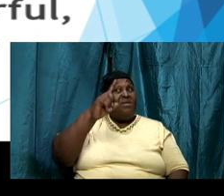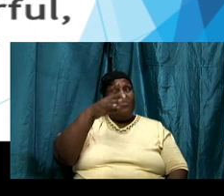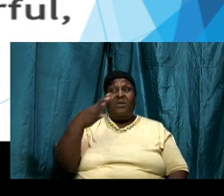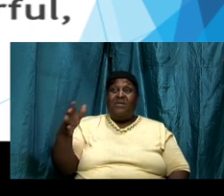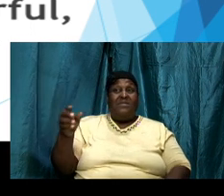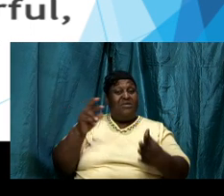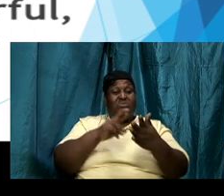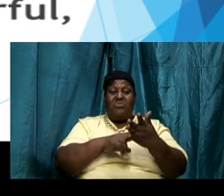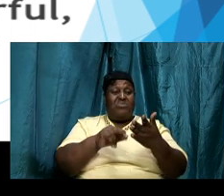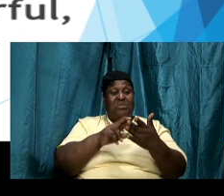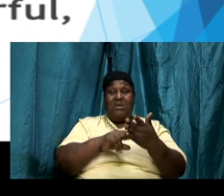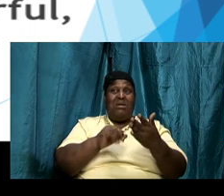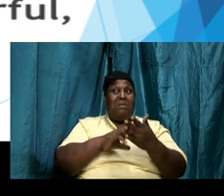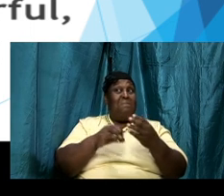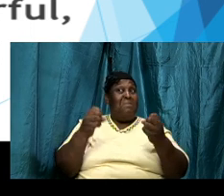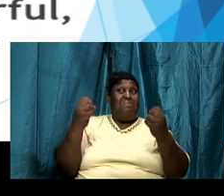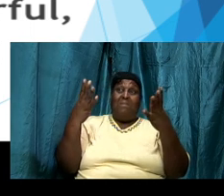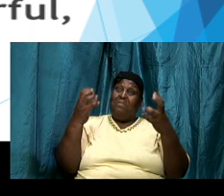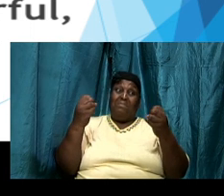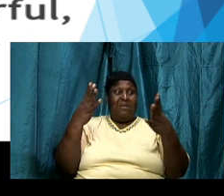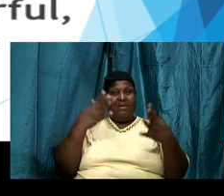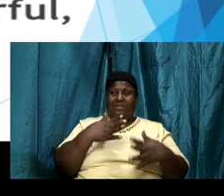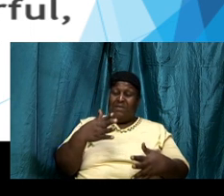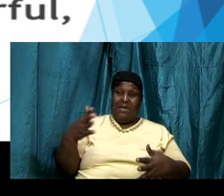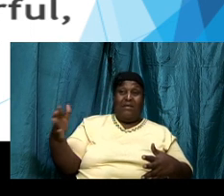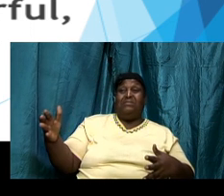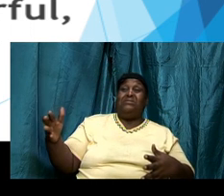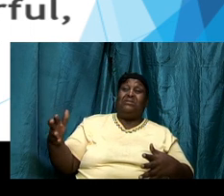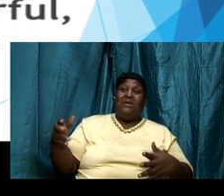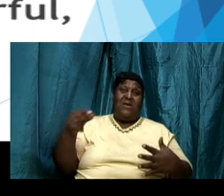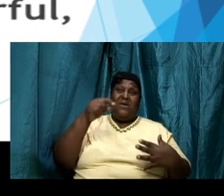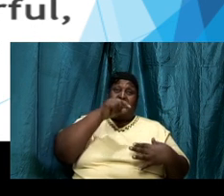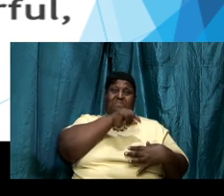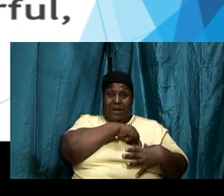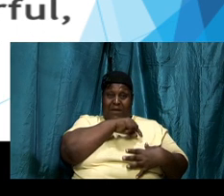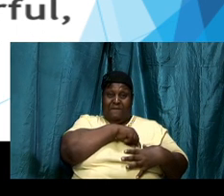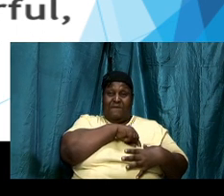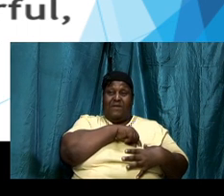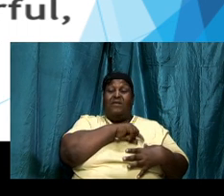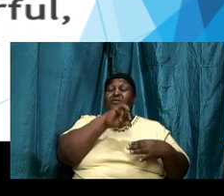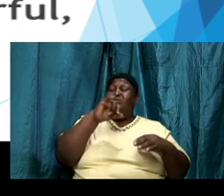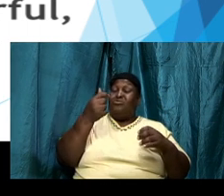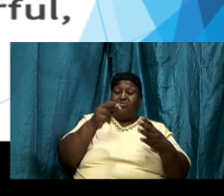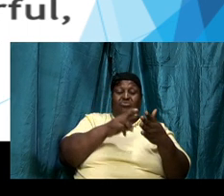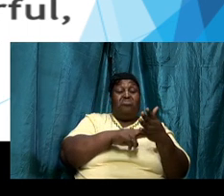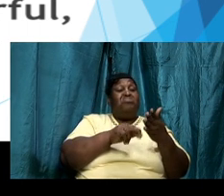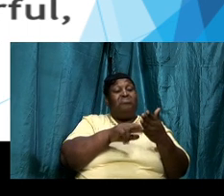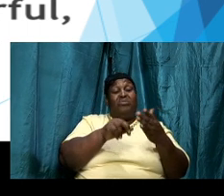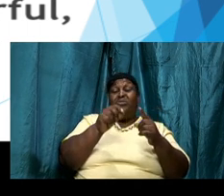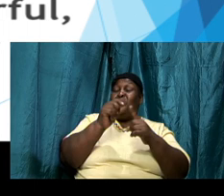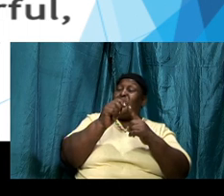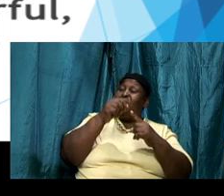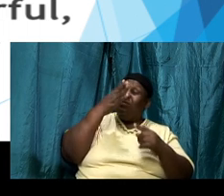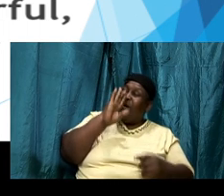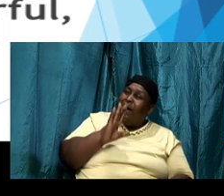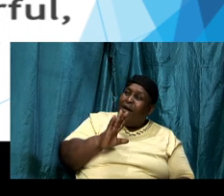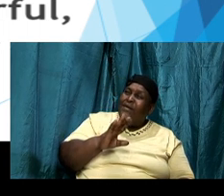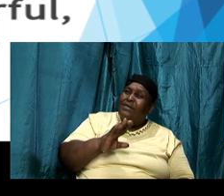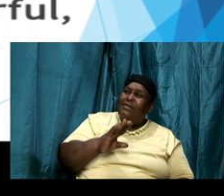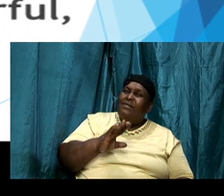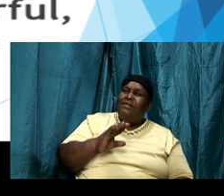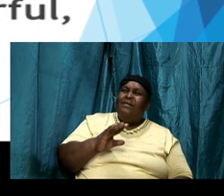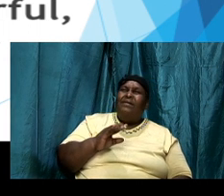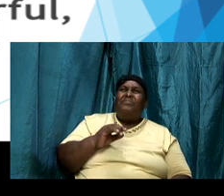lot of things it is loaded with benefits by just to read the word of God but we are not just going to